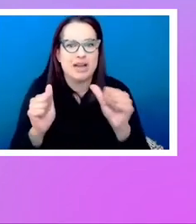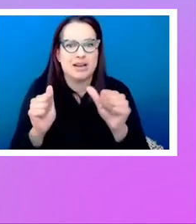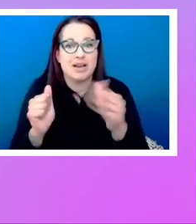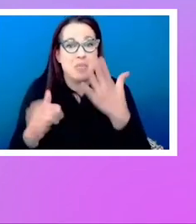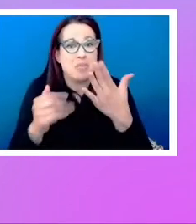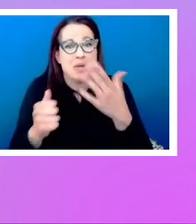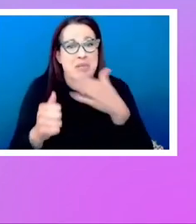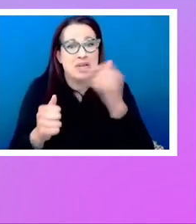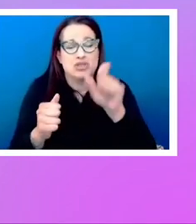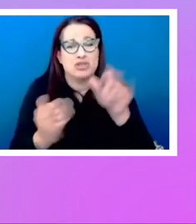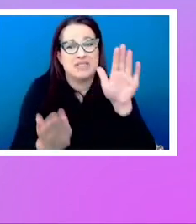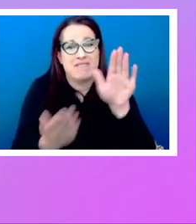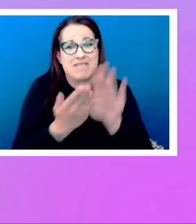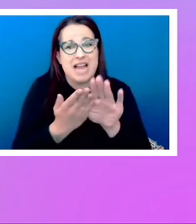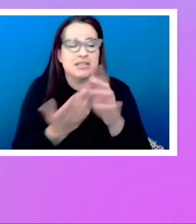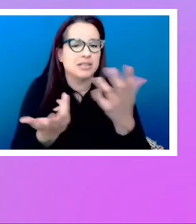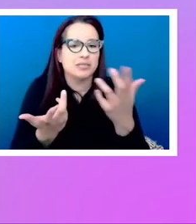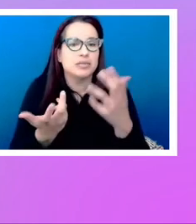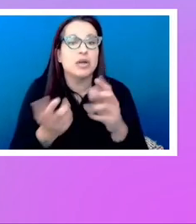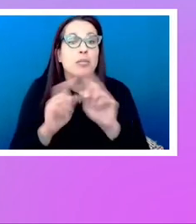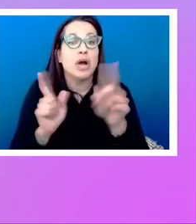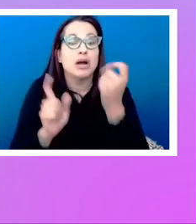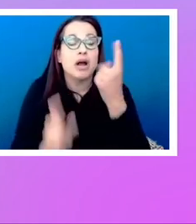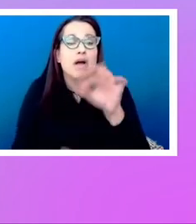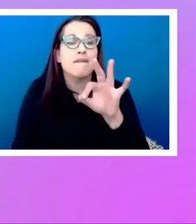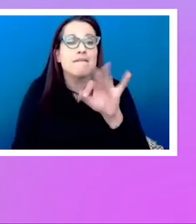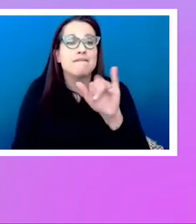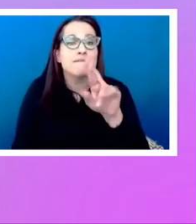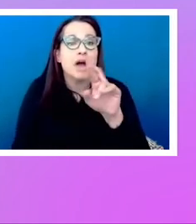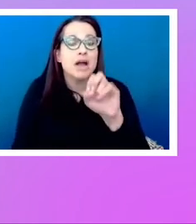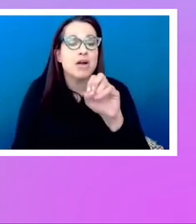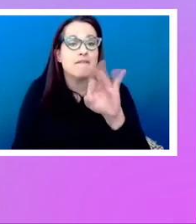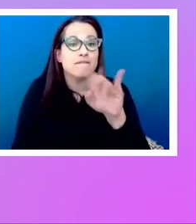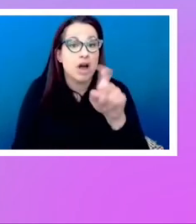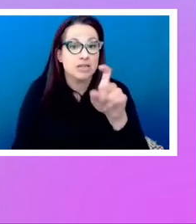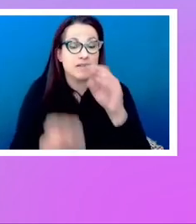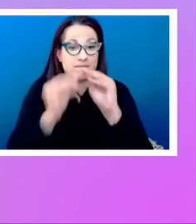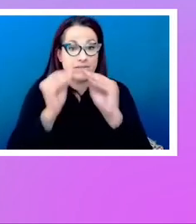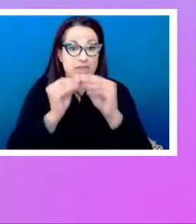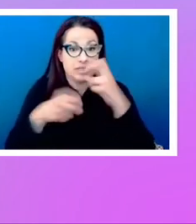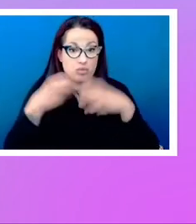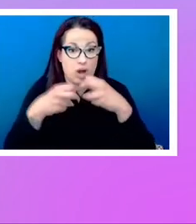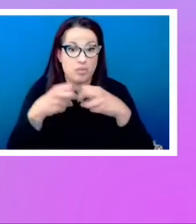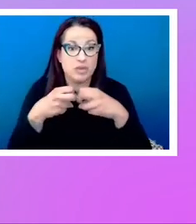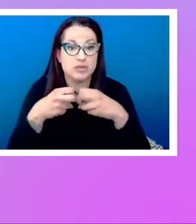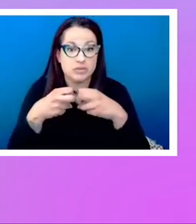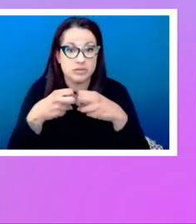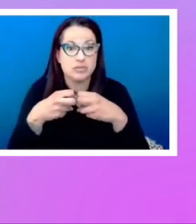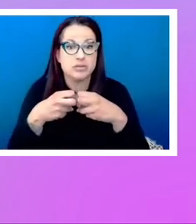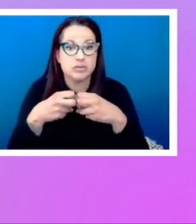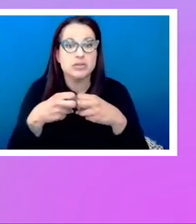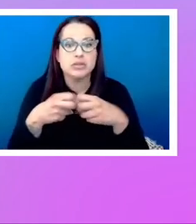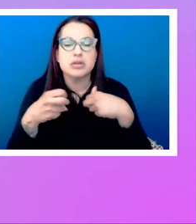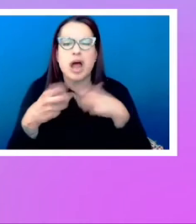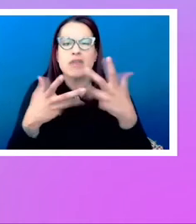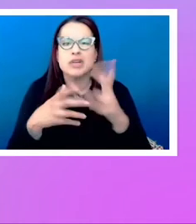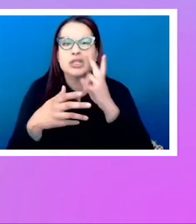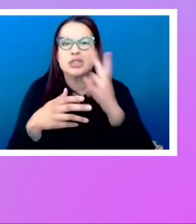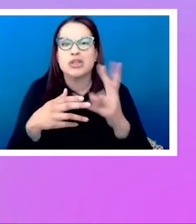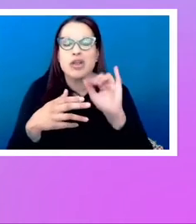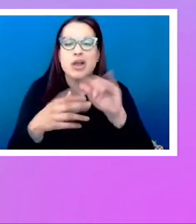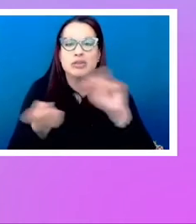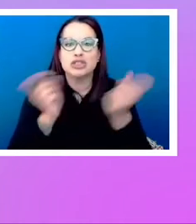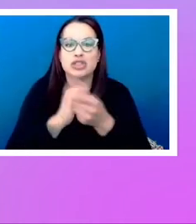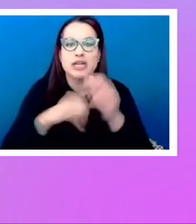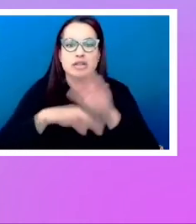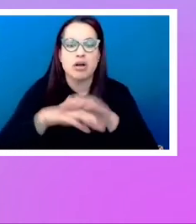out. Firefox have fixed the problem. I think I did some, I saw the bug was changed on Chrome and I haven't had this